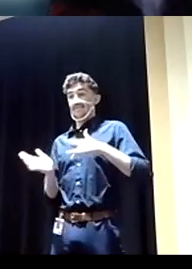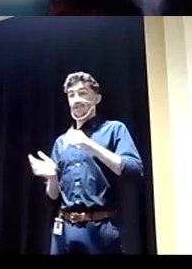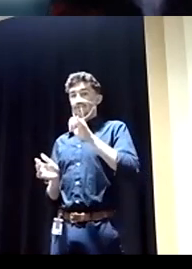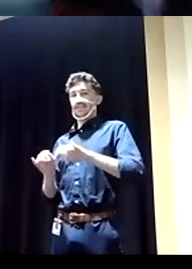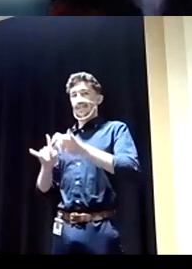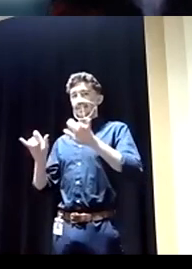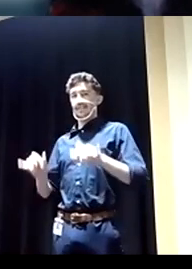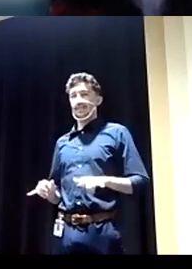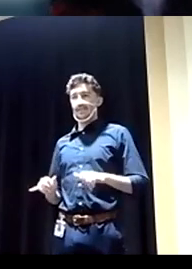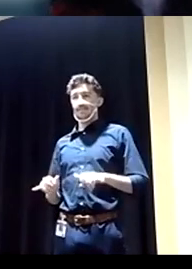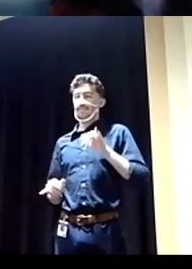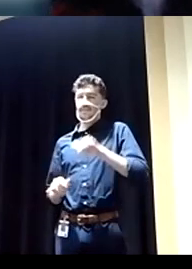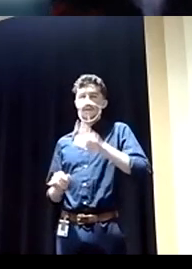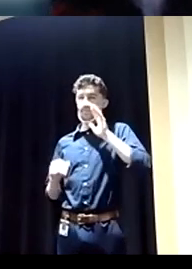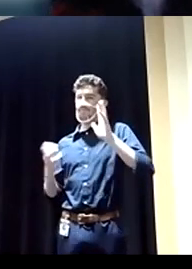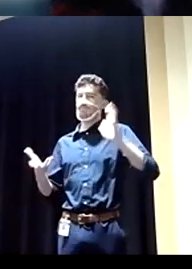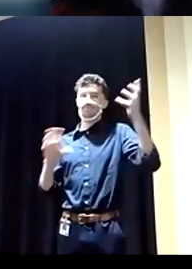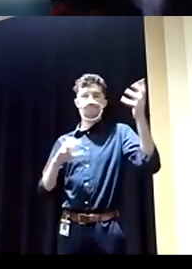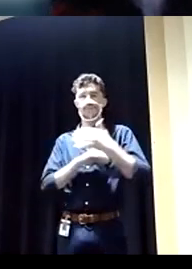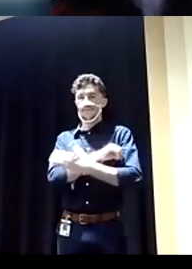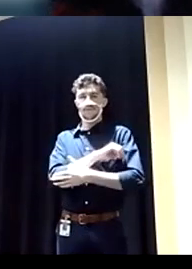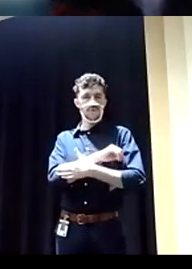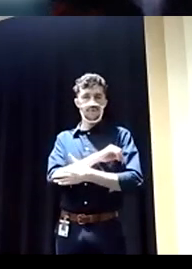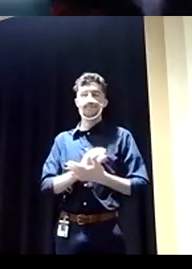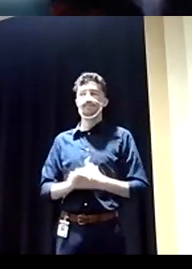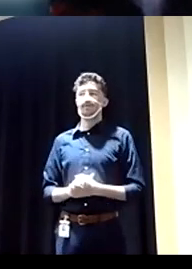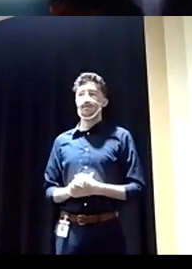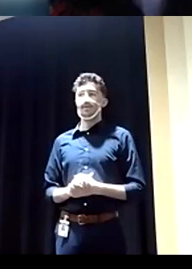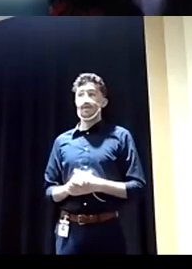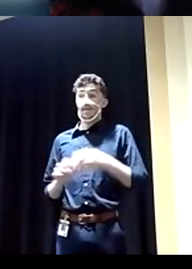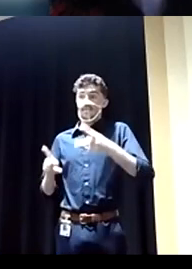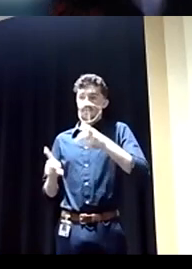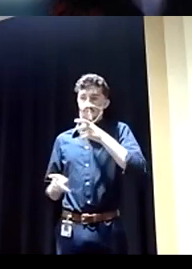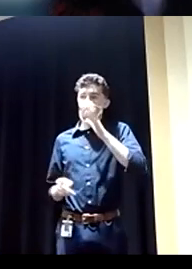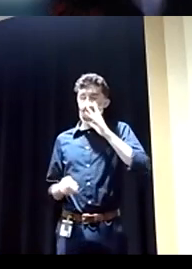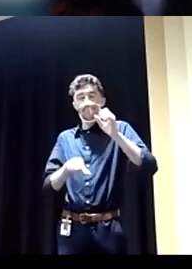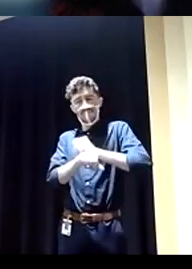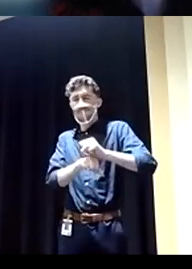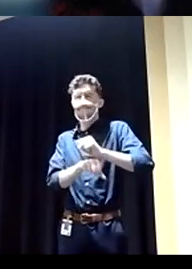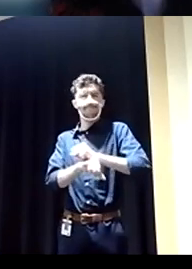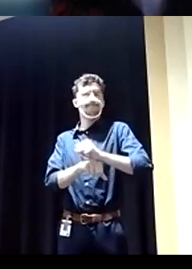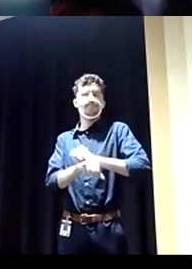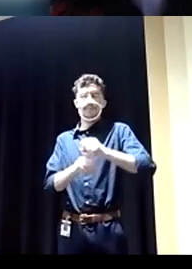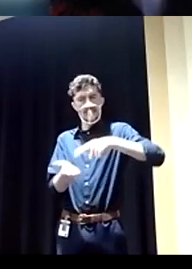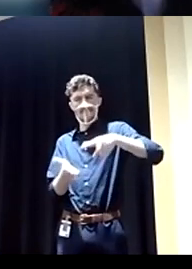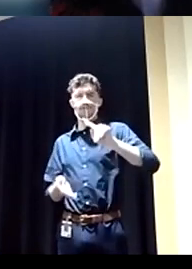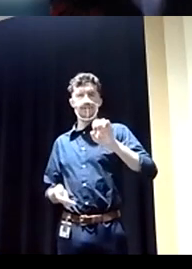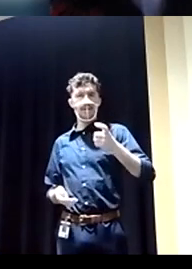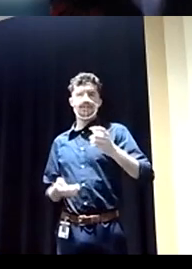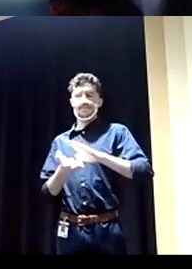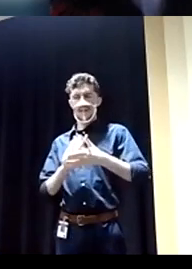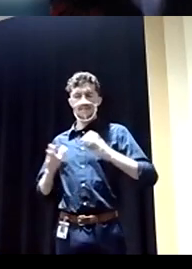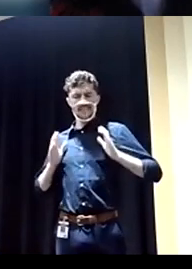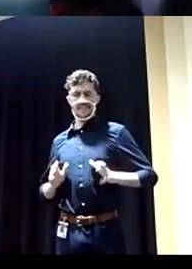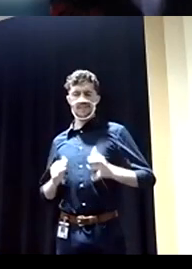it's detrimental to the country and to the people who do their damnedest to pay their taxes and be a citizen